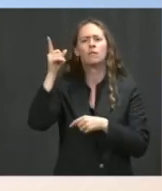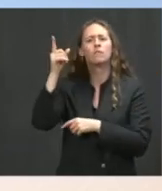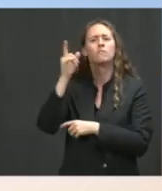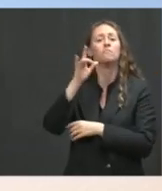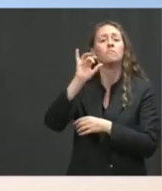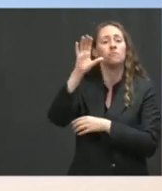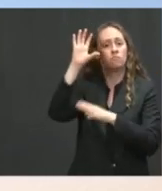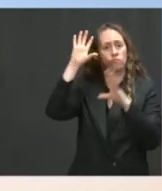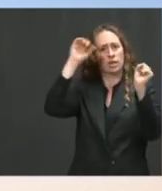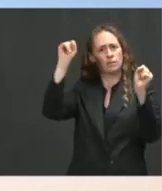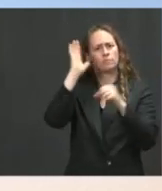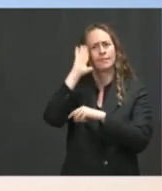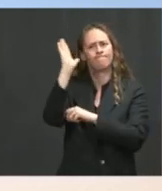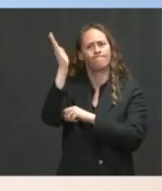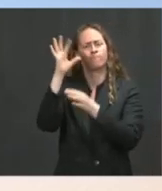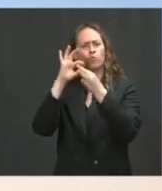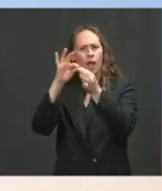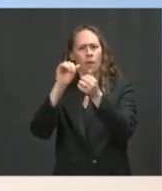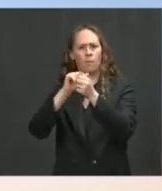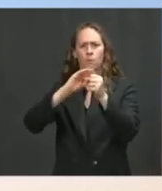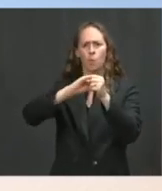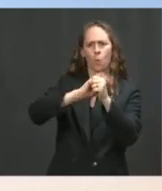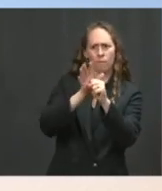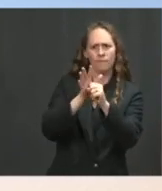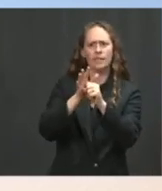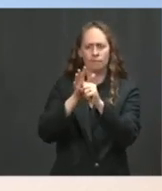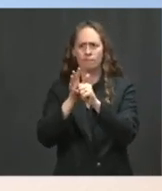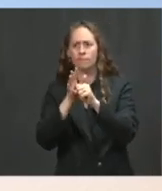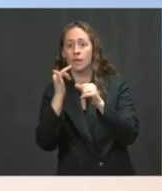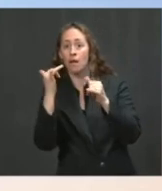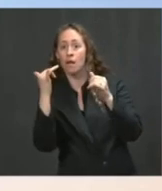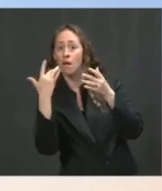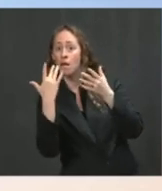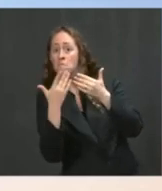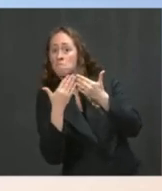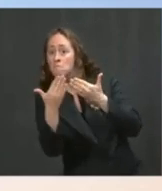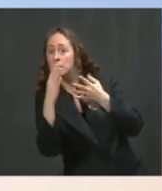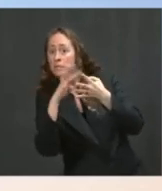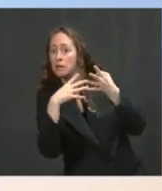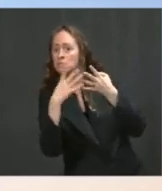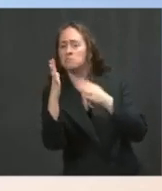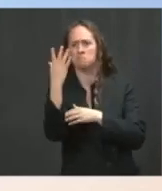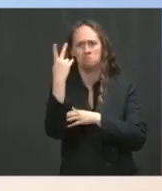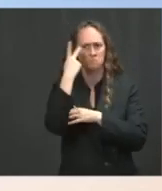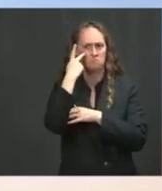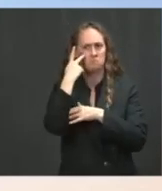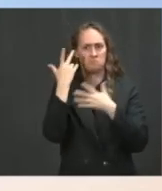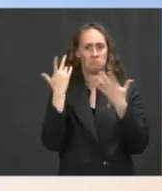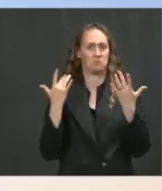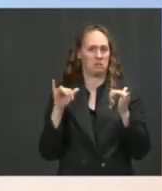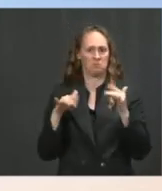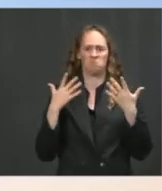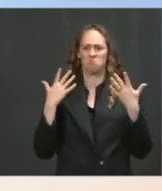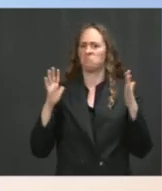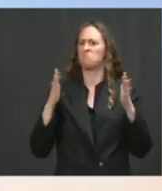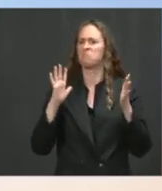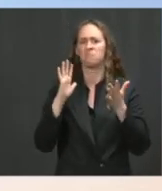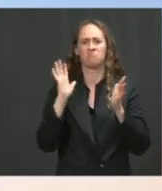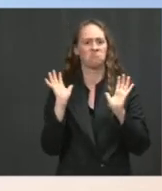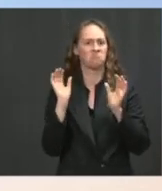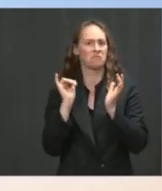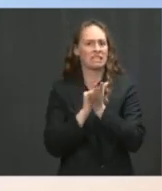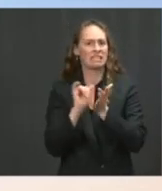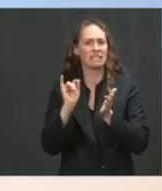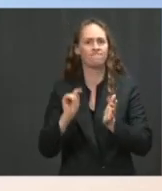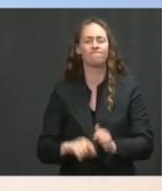well. In terms of additional portions of the schedule next week, we're still working those through, so I don't have an update for you at this moment in time. Go ahead. Thank you. On